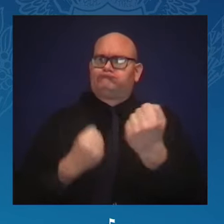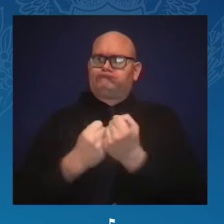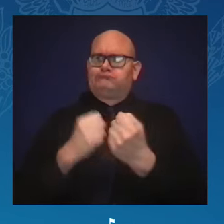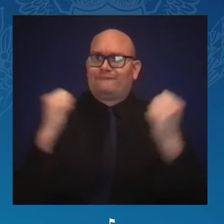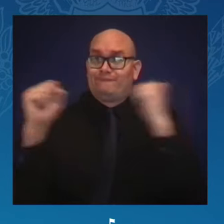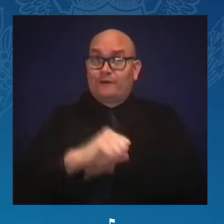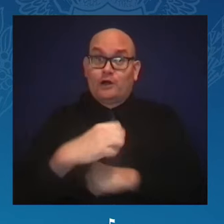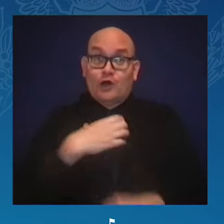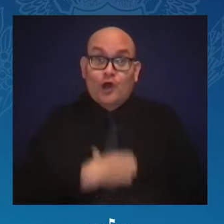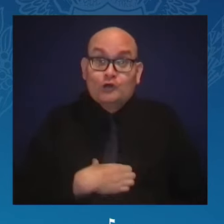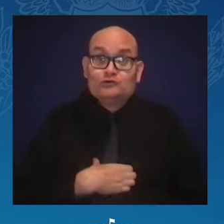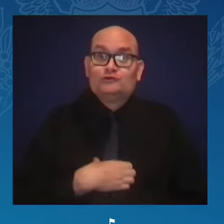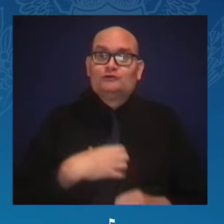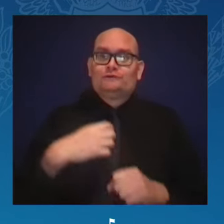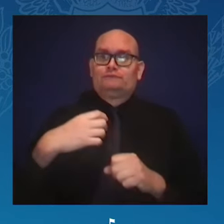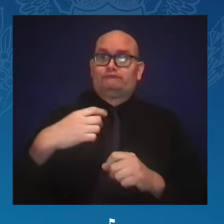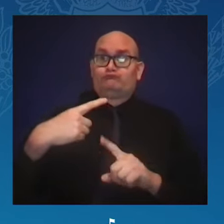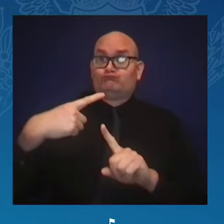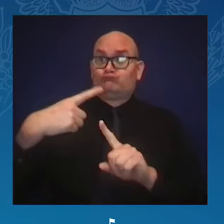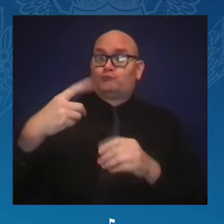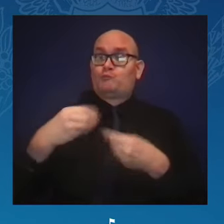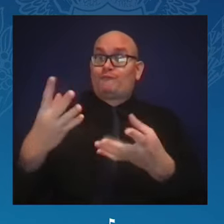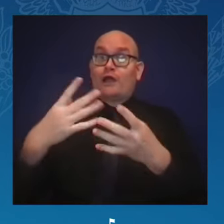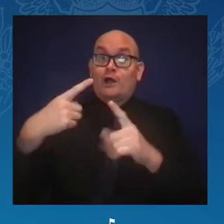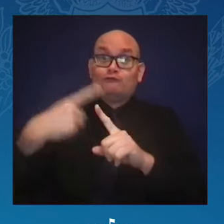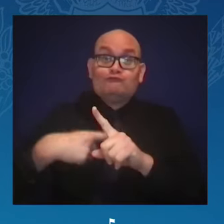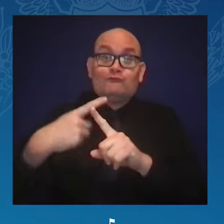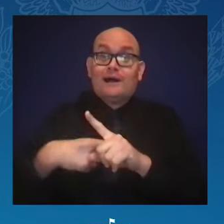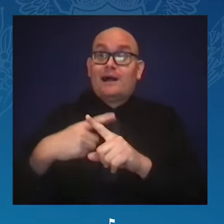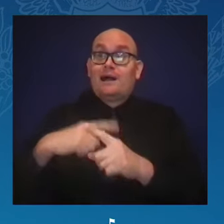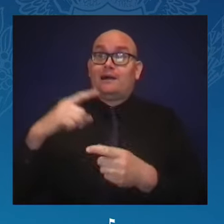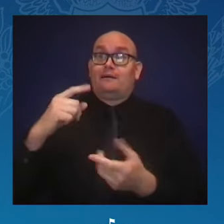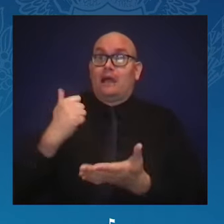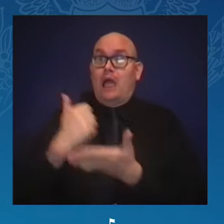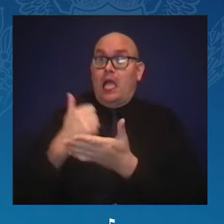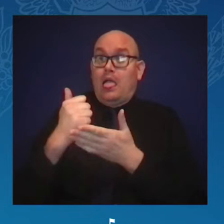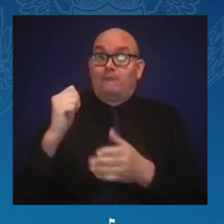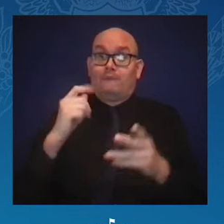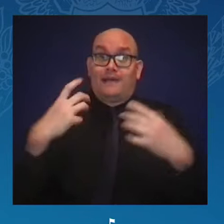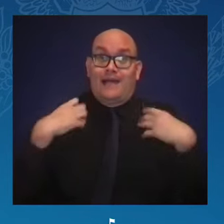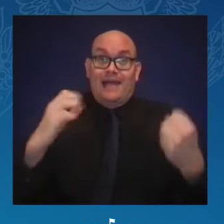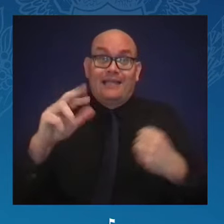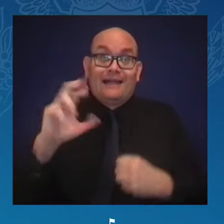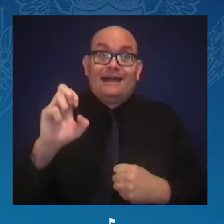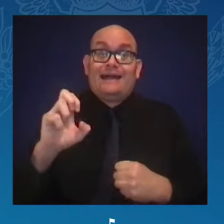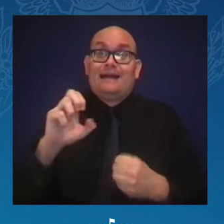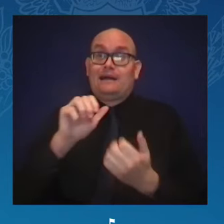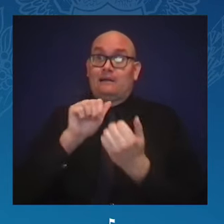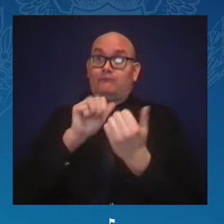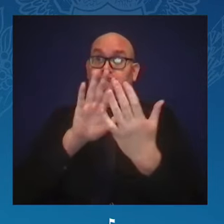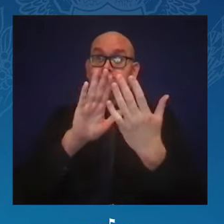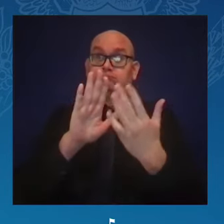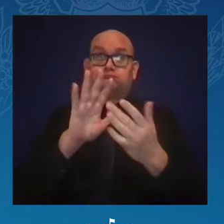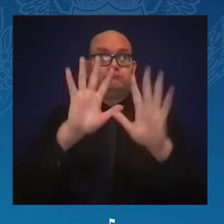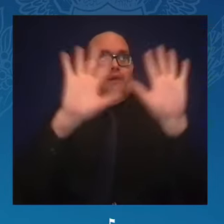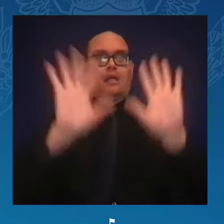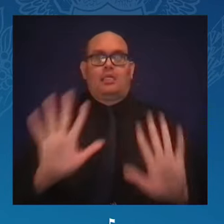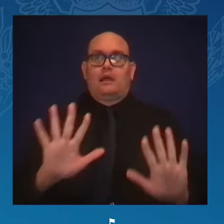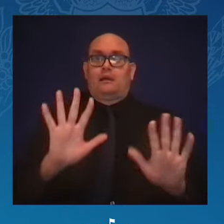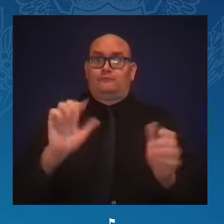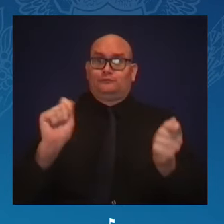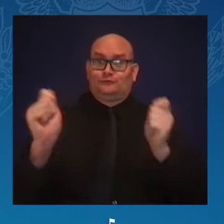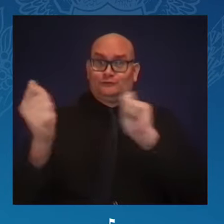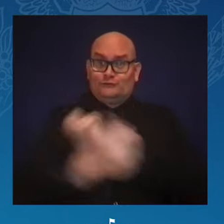-lynching bill passed the Senate in 2018. Her legislation to preserve historically black colleges and